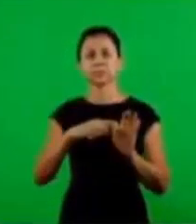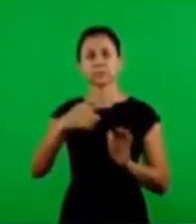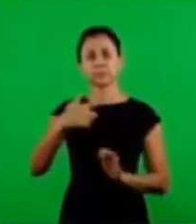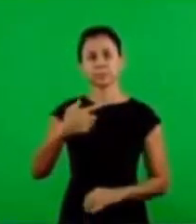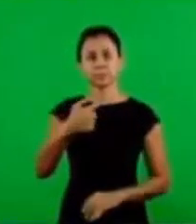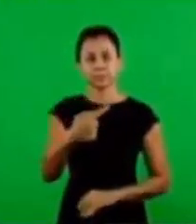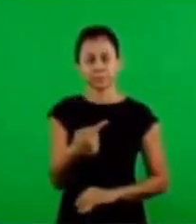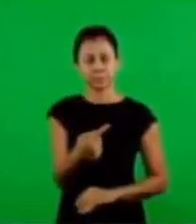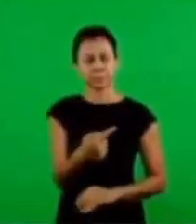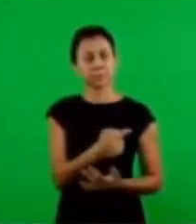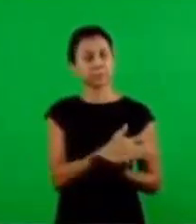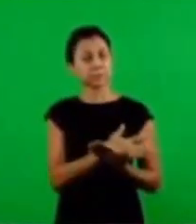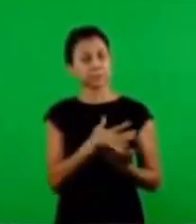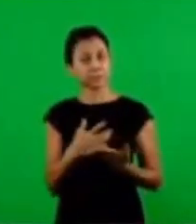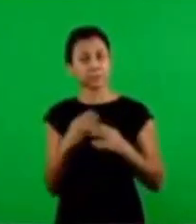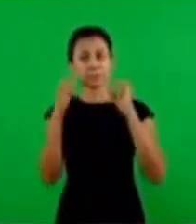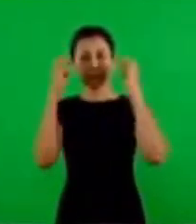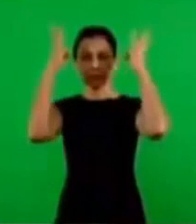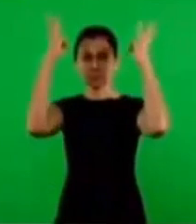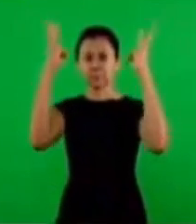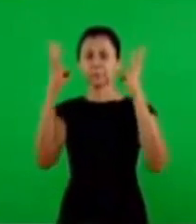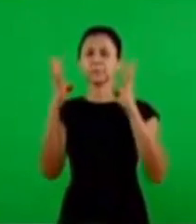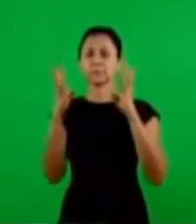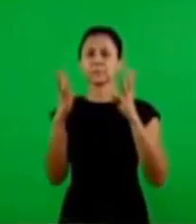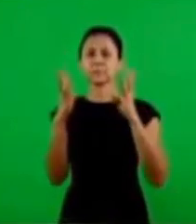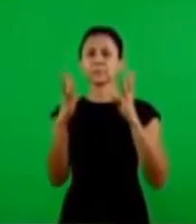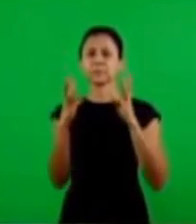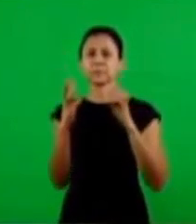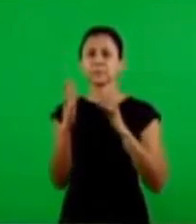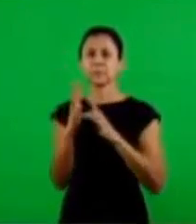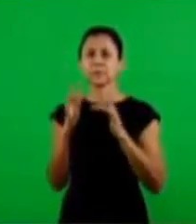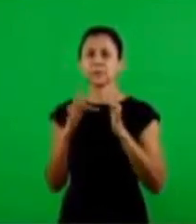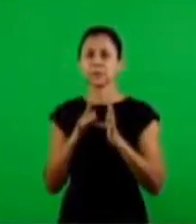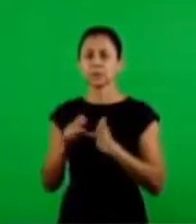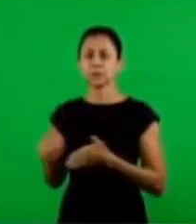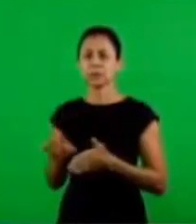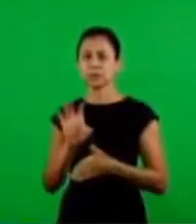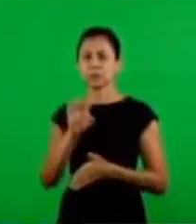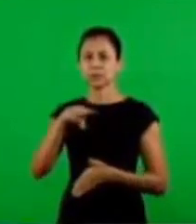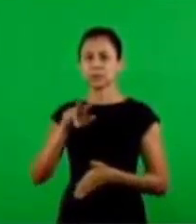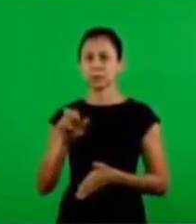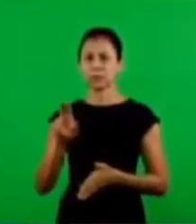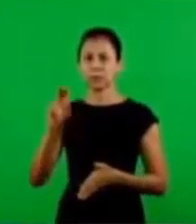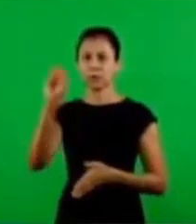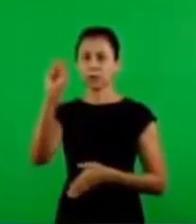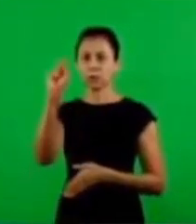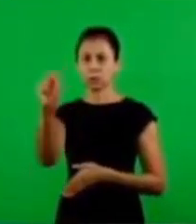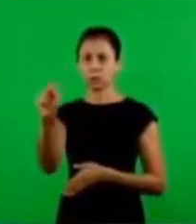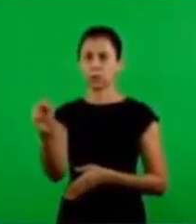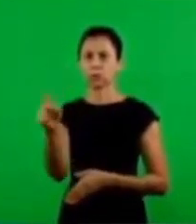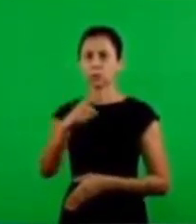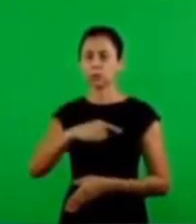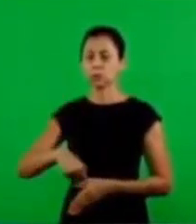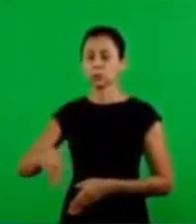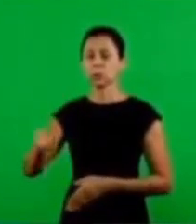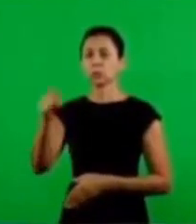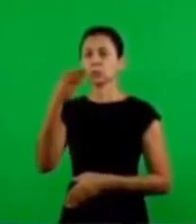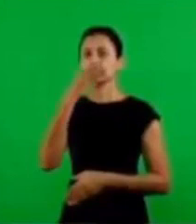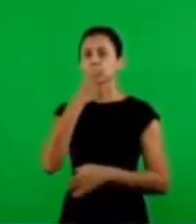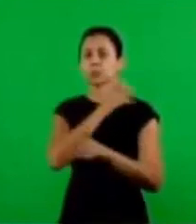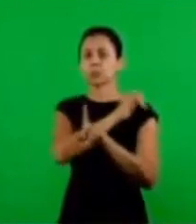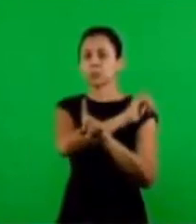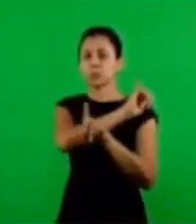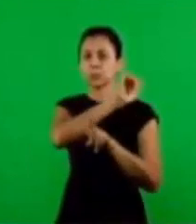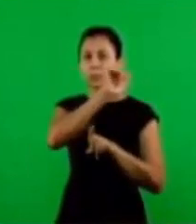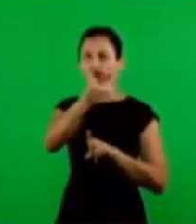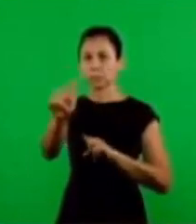Jesus says this, and now in Luke, he says, In beginning at Moses and all the prophets, he